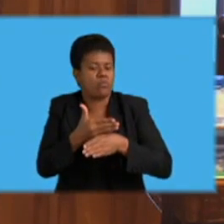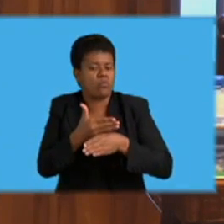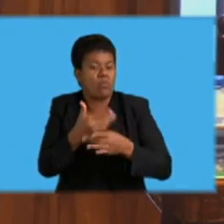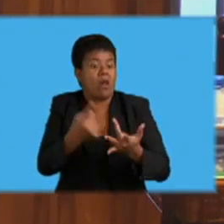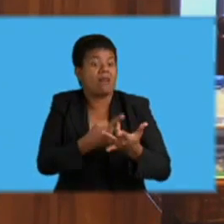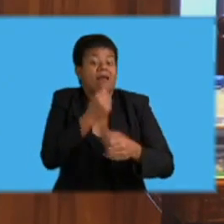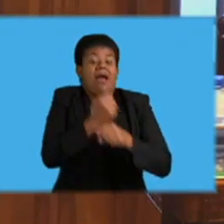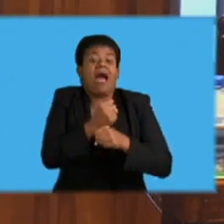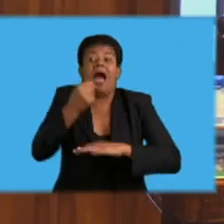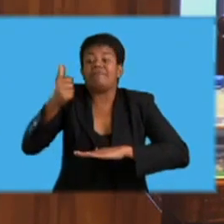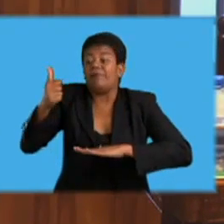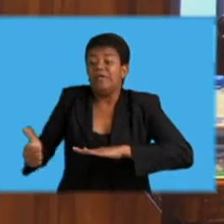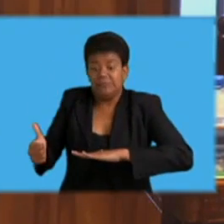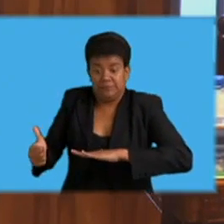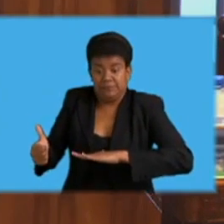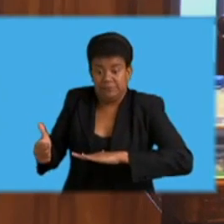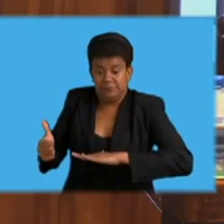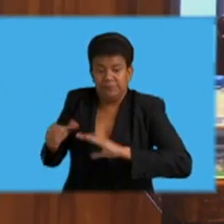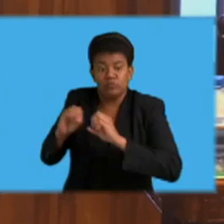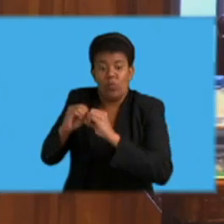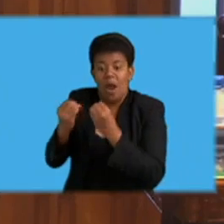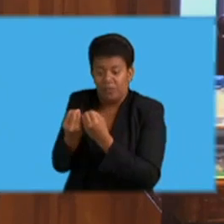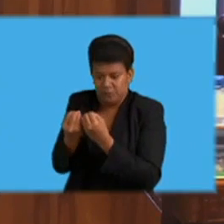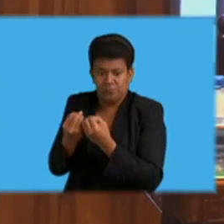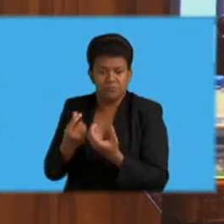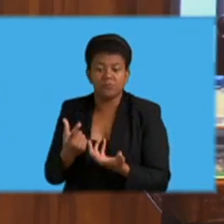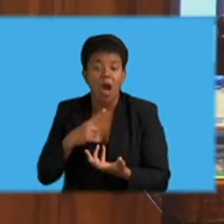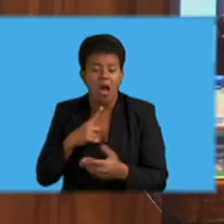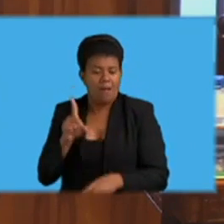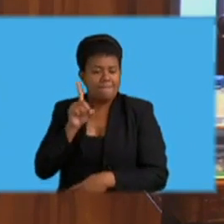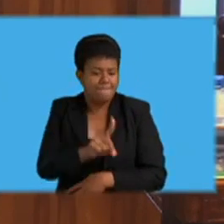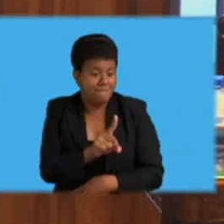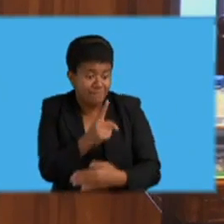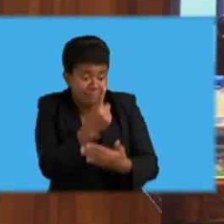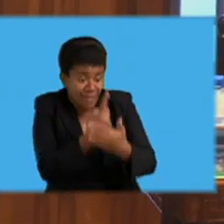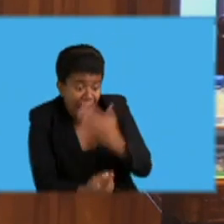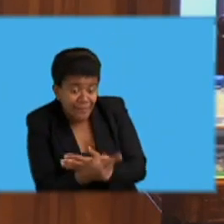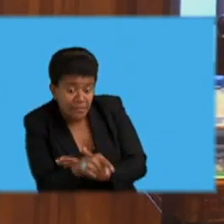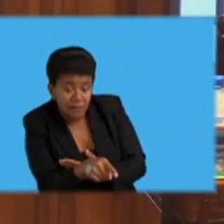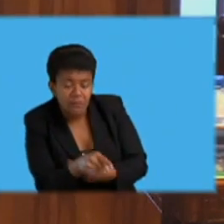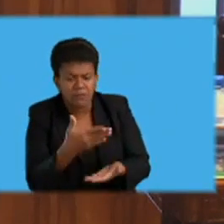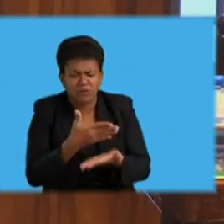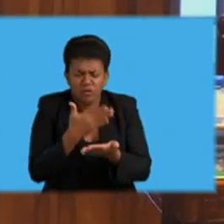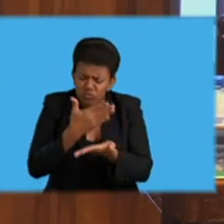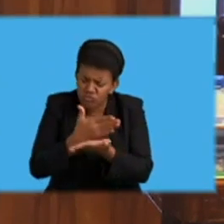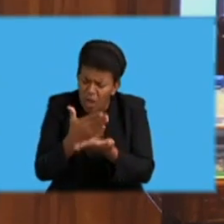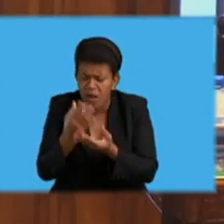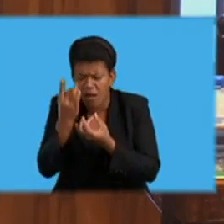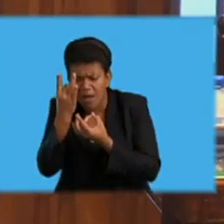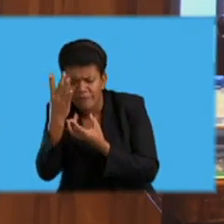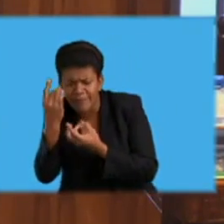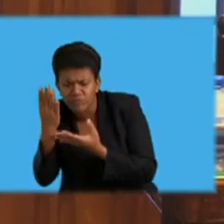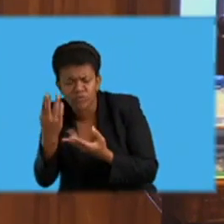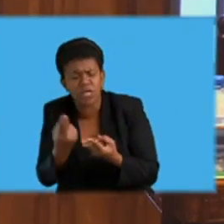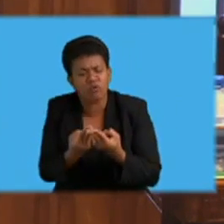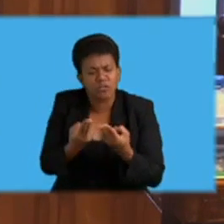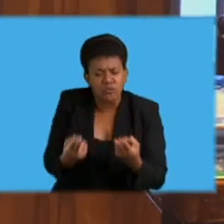to attend to sexual abuse cases and sharing of information and resources is being undertaken.